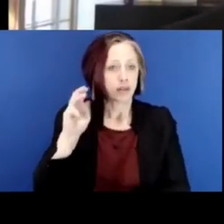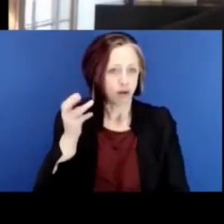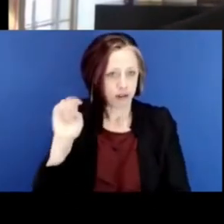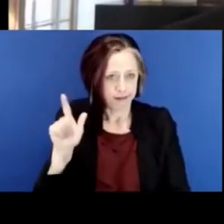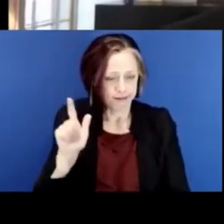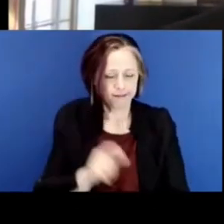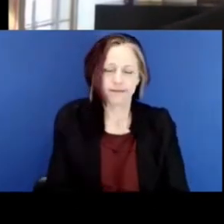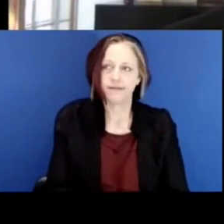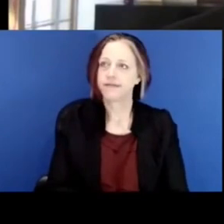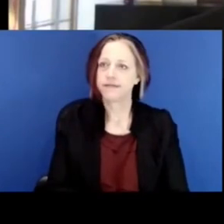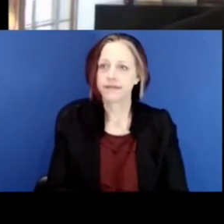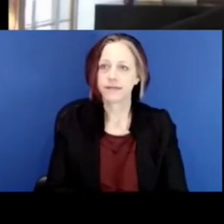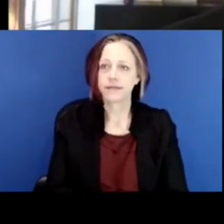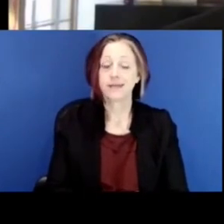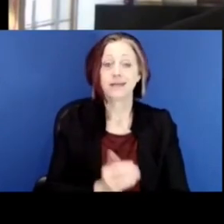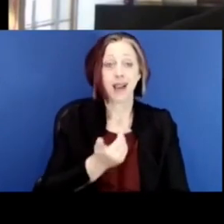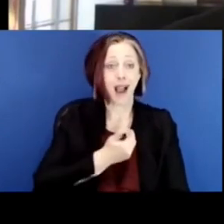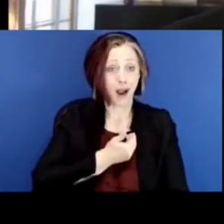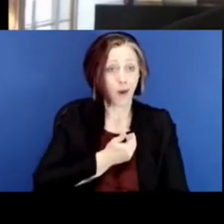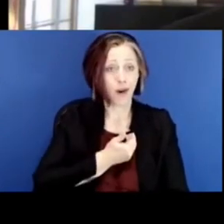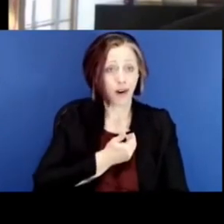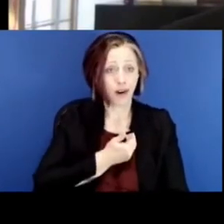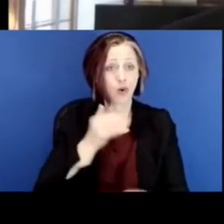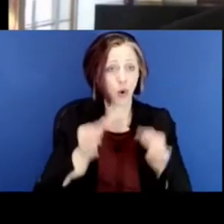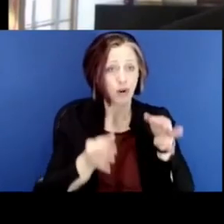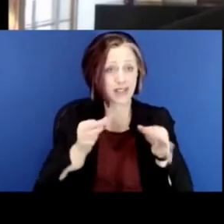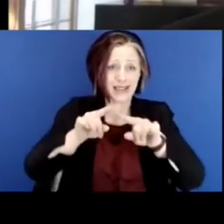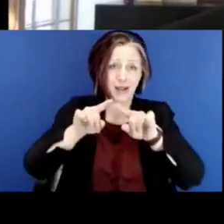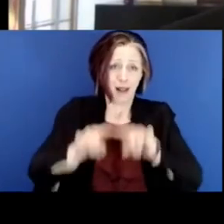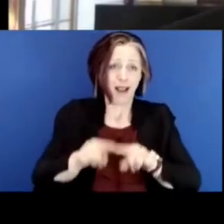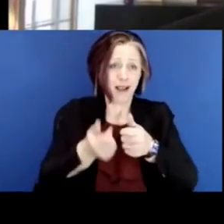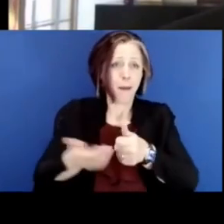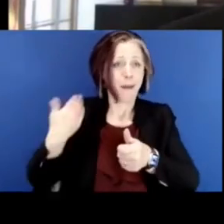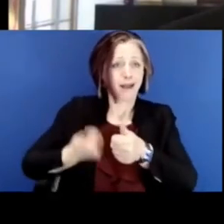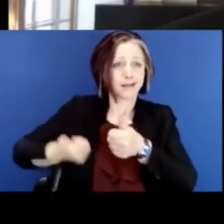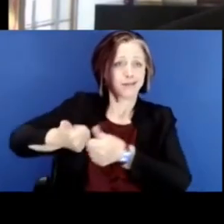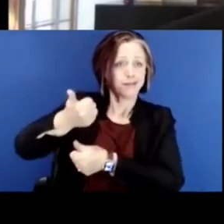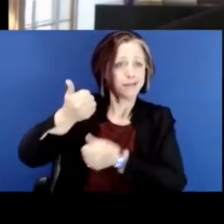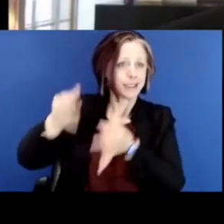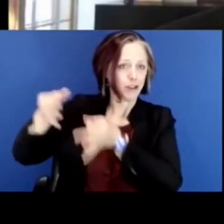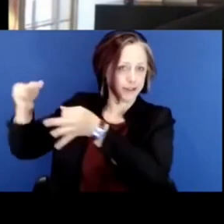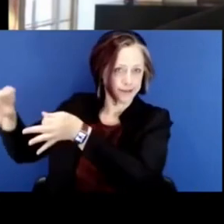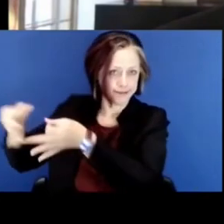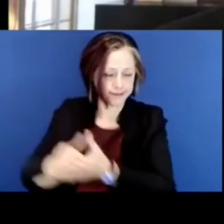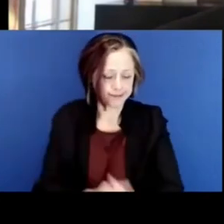courts rely on precedent. And